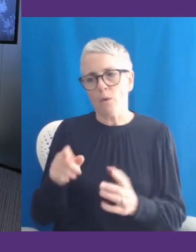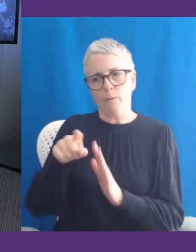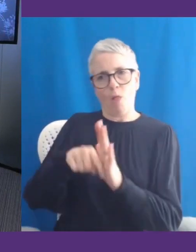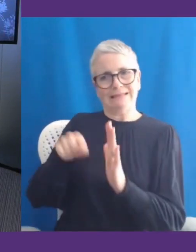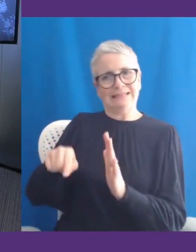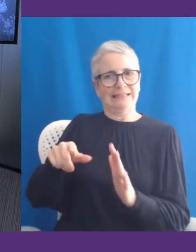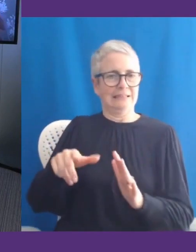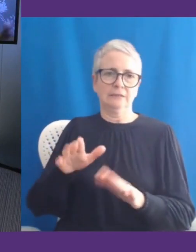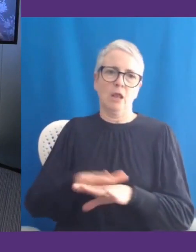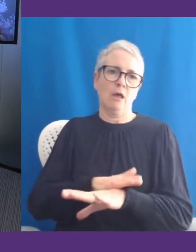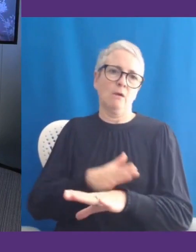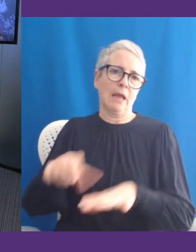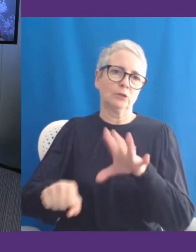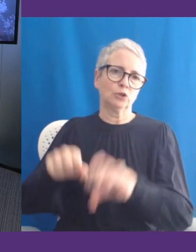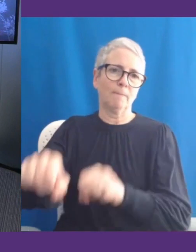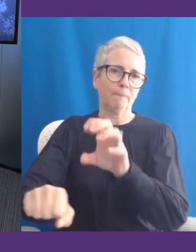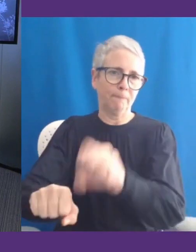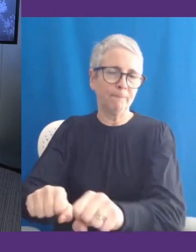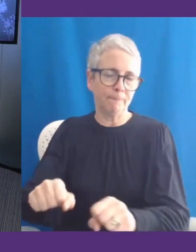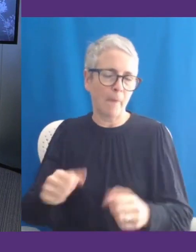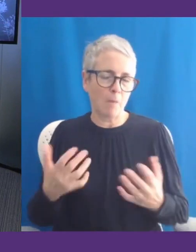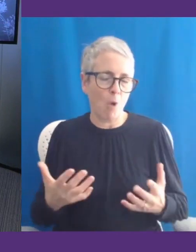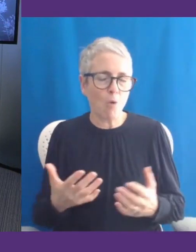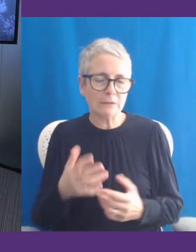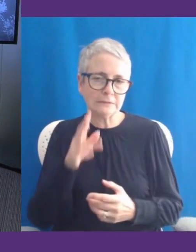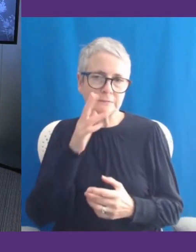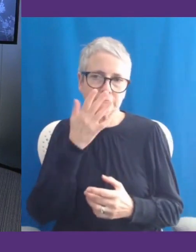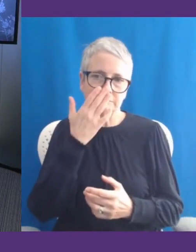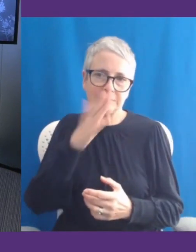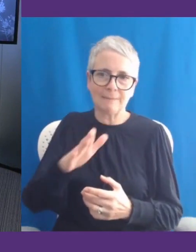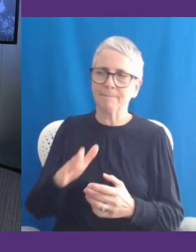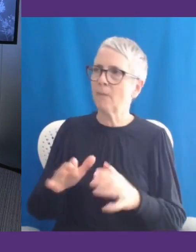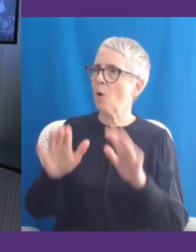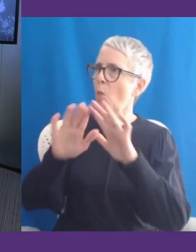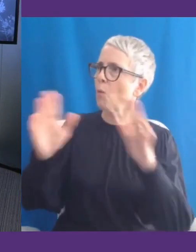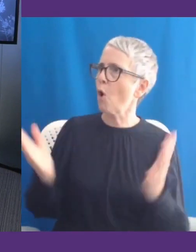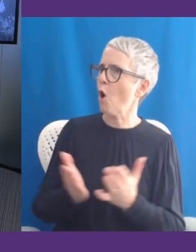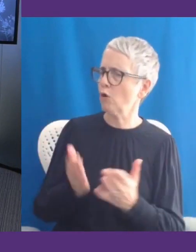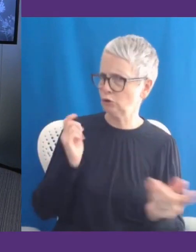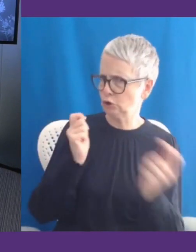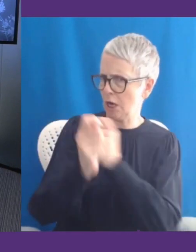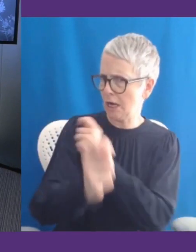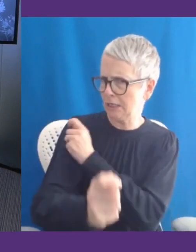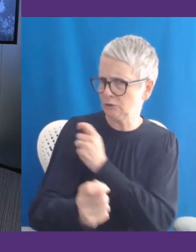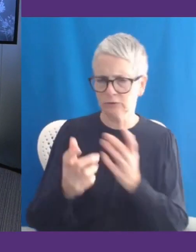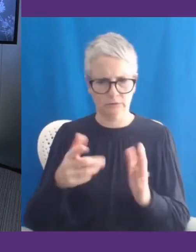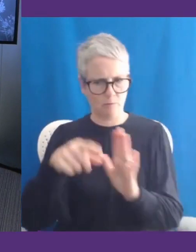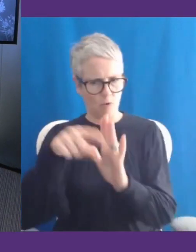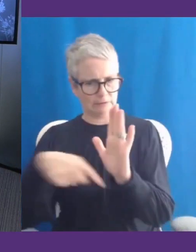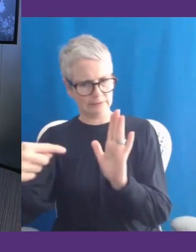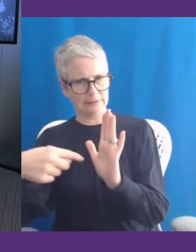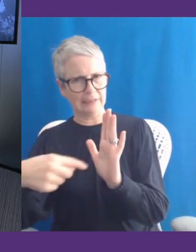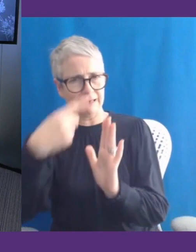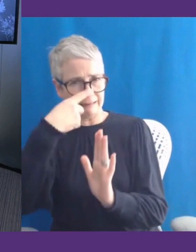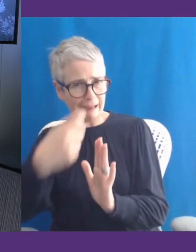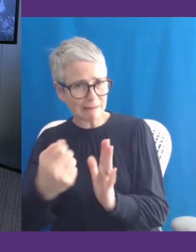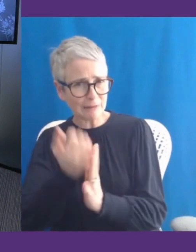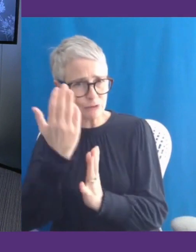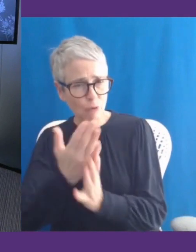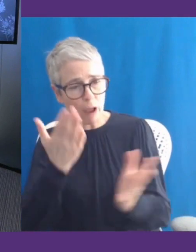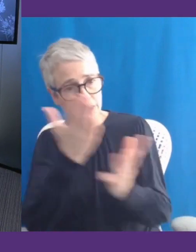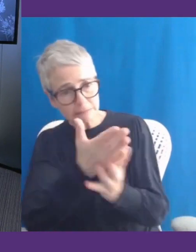globally about what the world looks like now and how do we think about regulations and policy to make sure accessibility is happening.